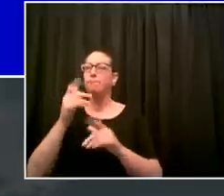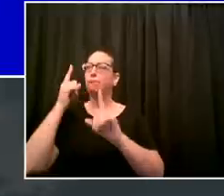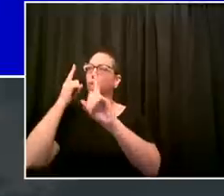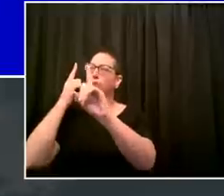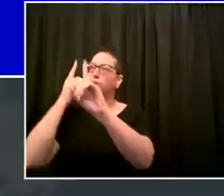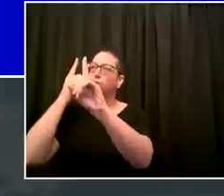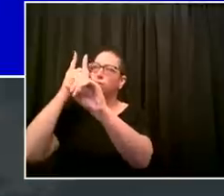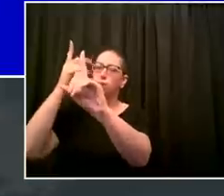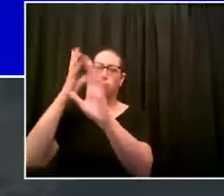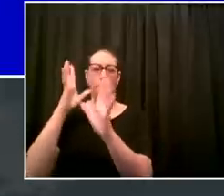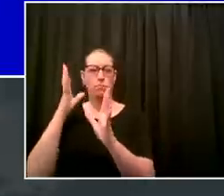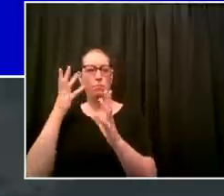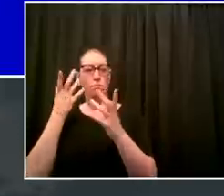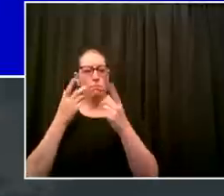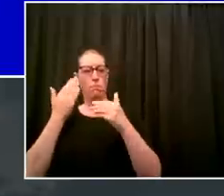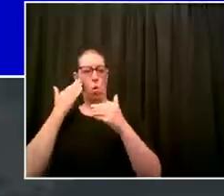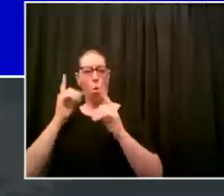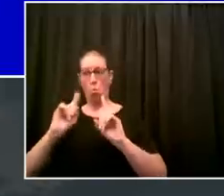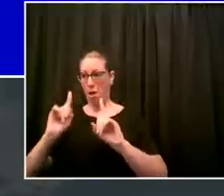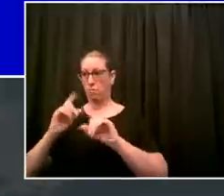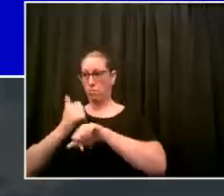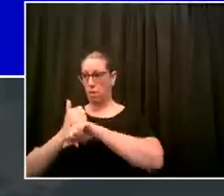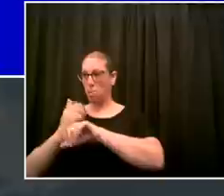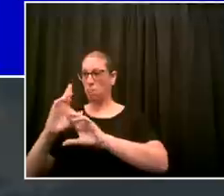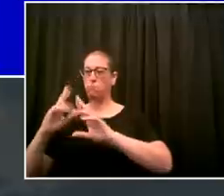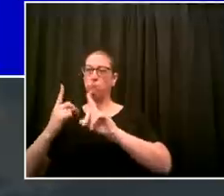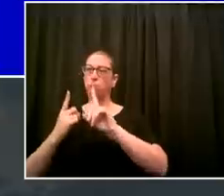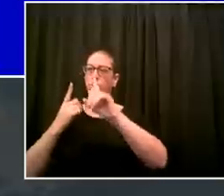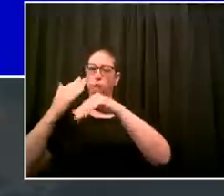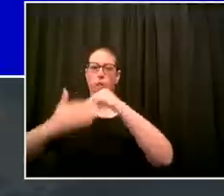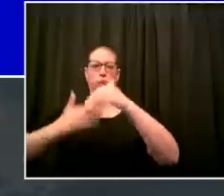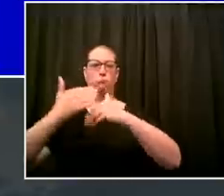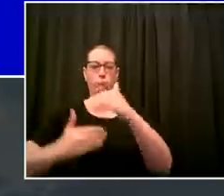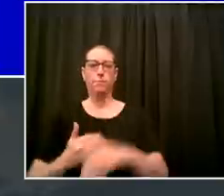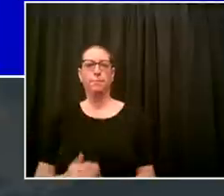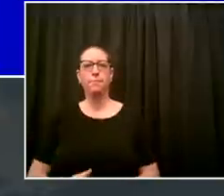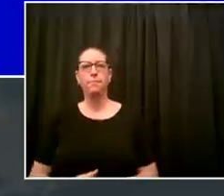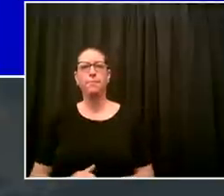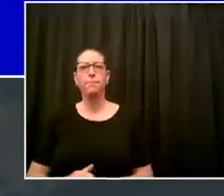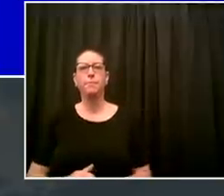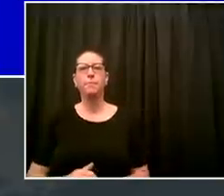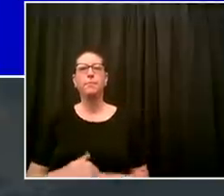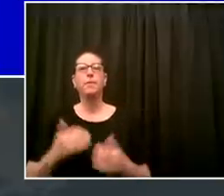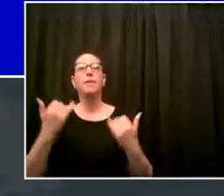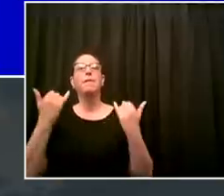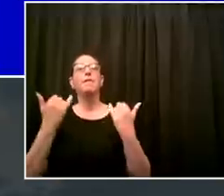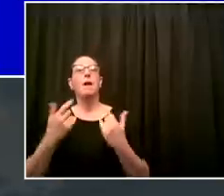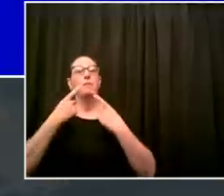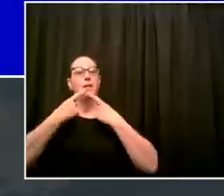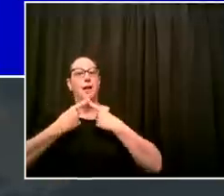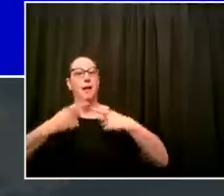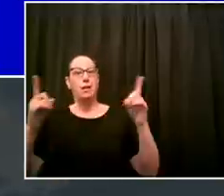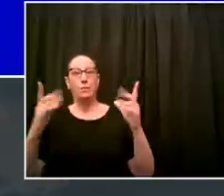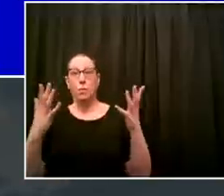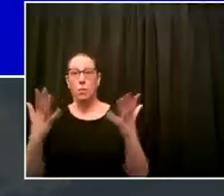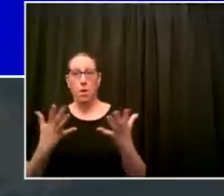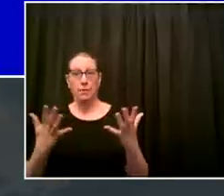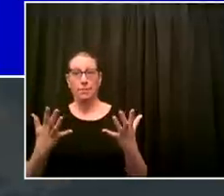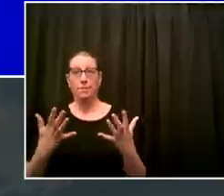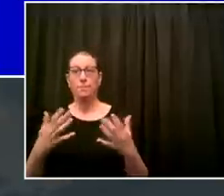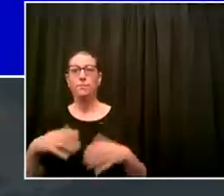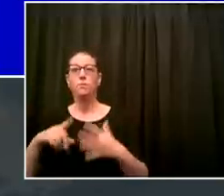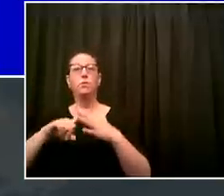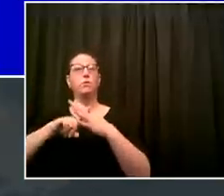this morning our antibody testing program for our first responders and health care workers began